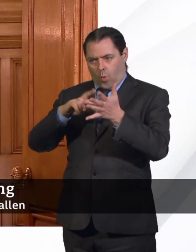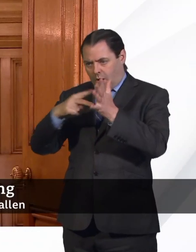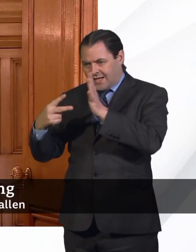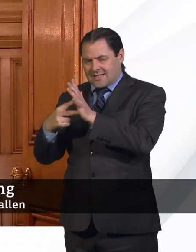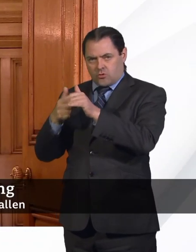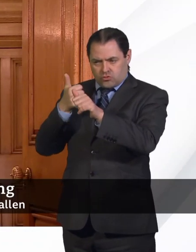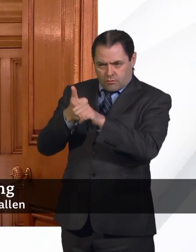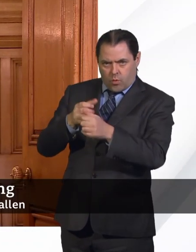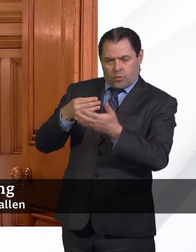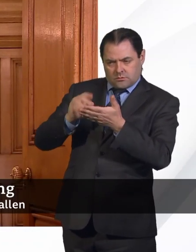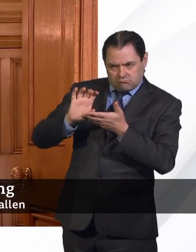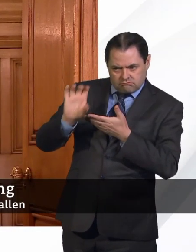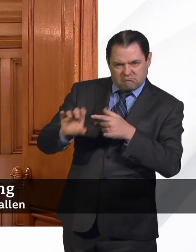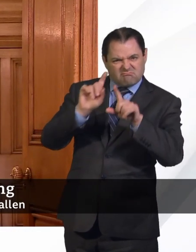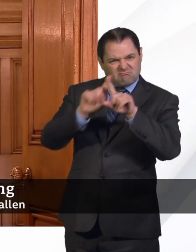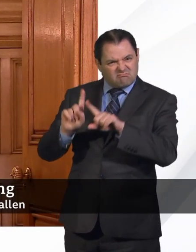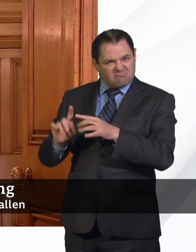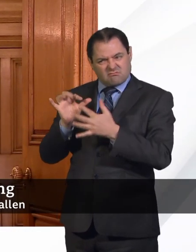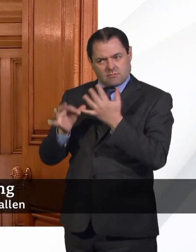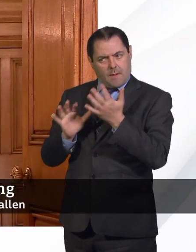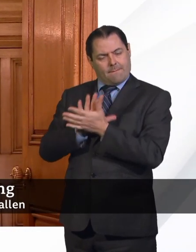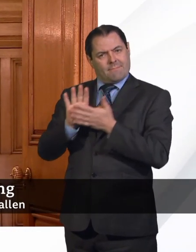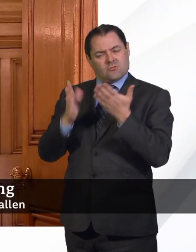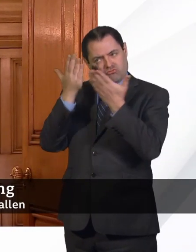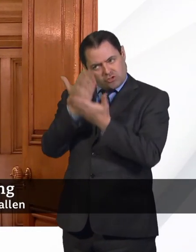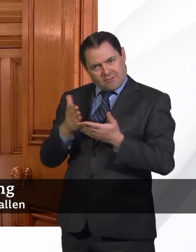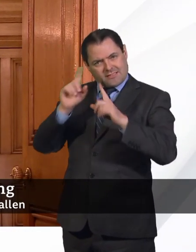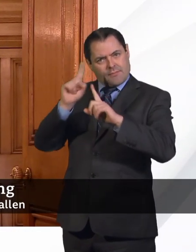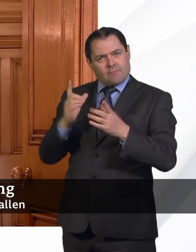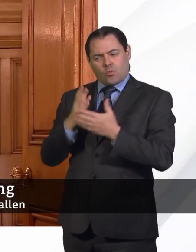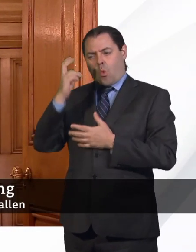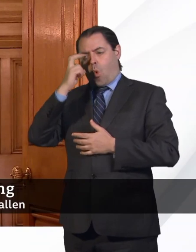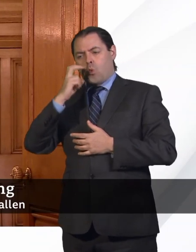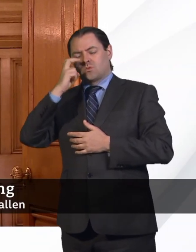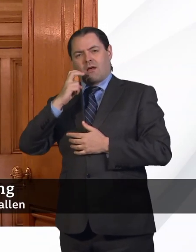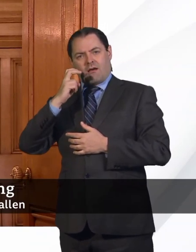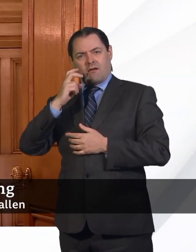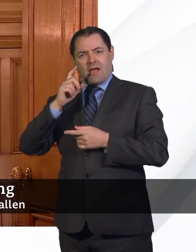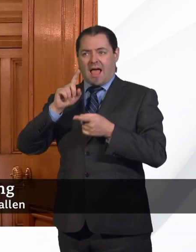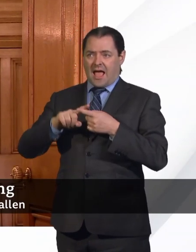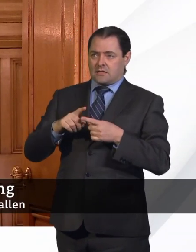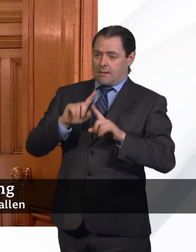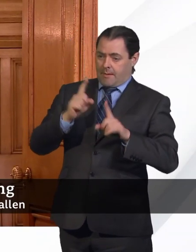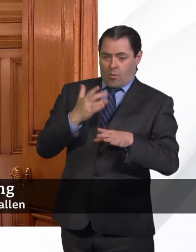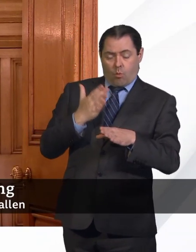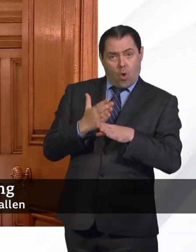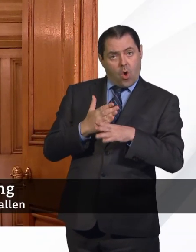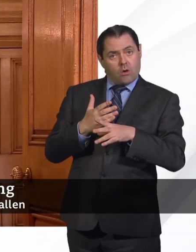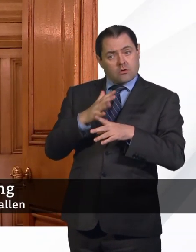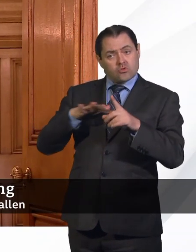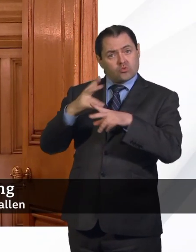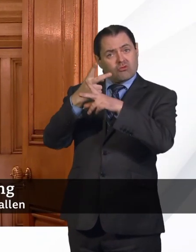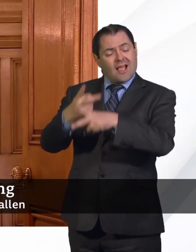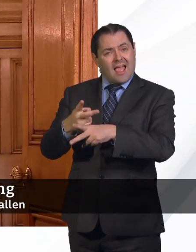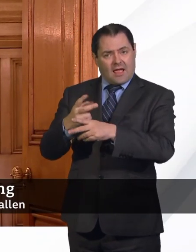supported to make sure that more people get that dignity in their older age. And the people of working age who are in social care get the